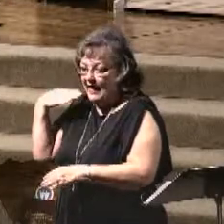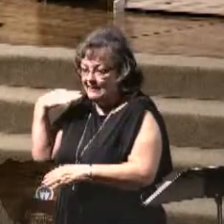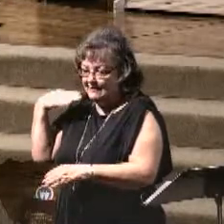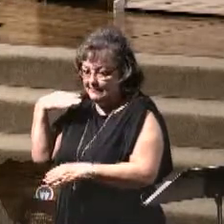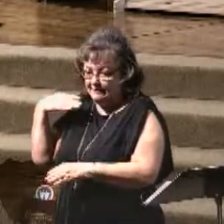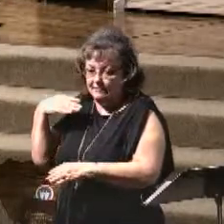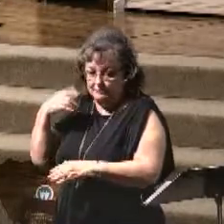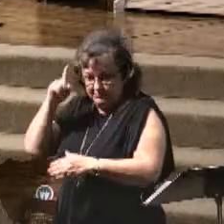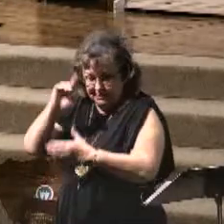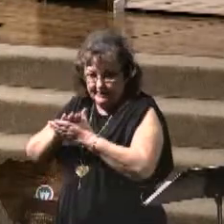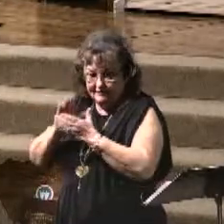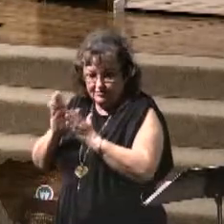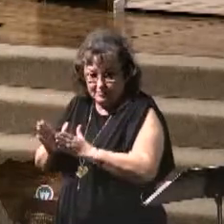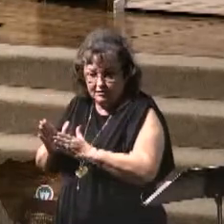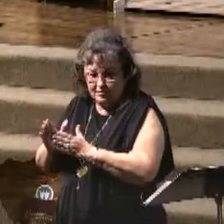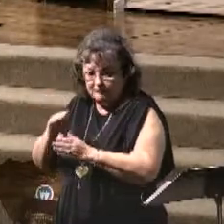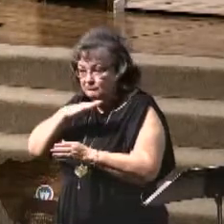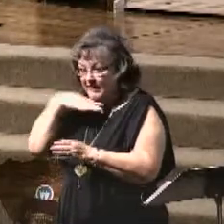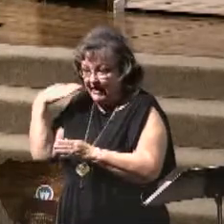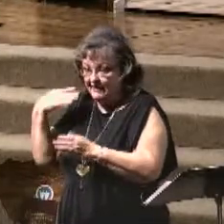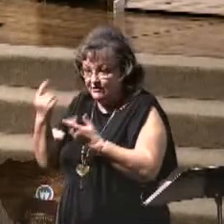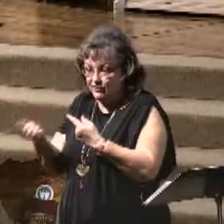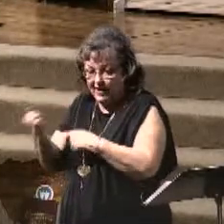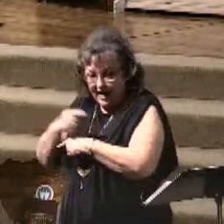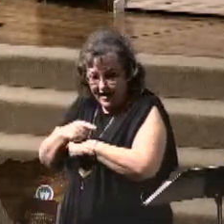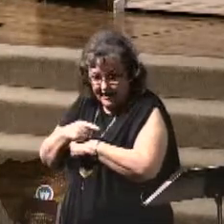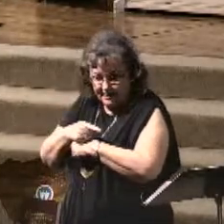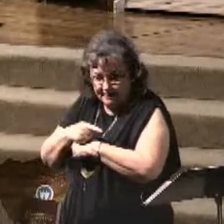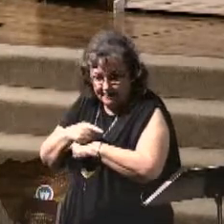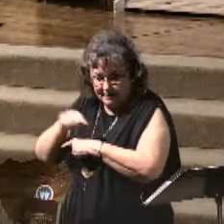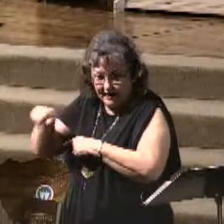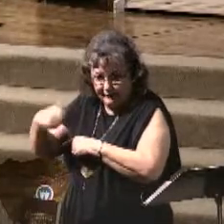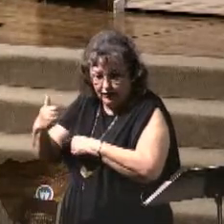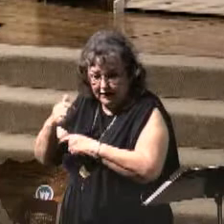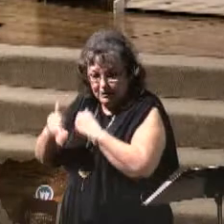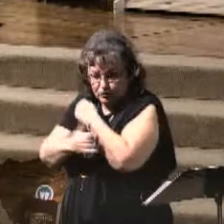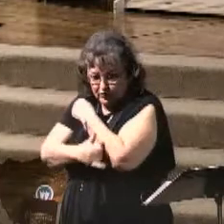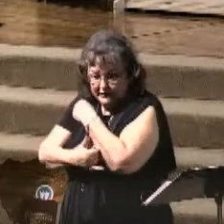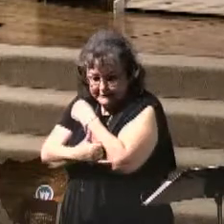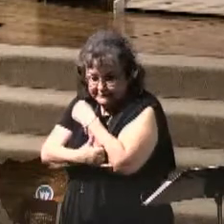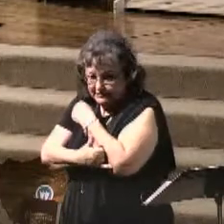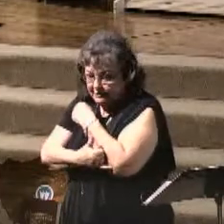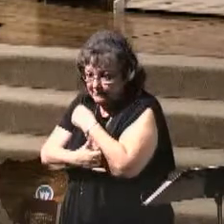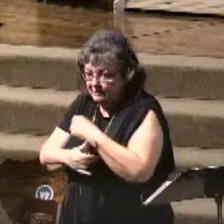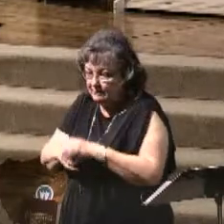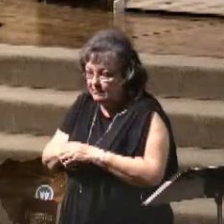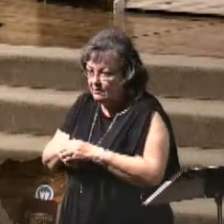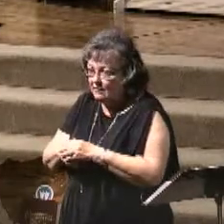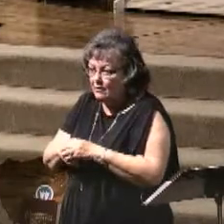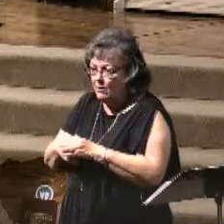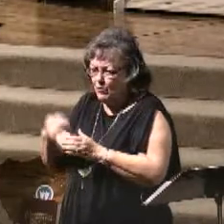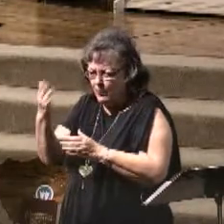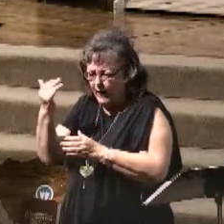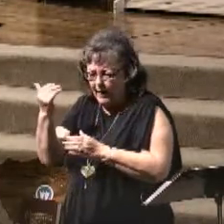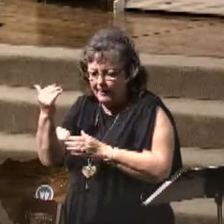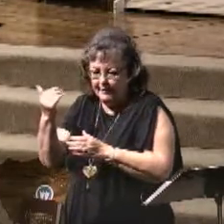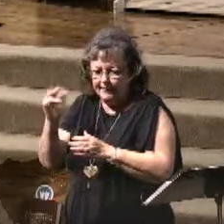That's no shock. You're aware of that. They're being beheaded today. And I believe that there's probably a couple of reasons,